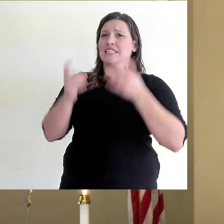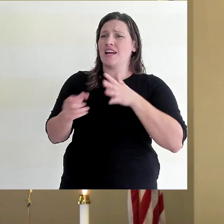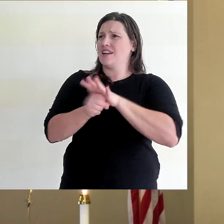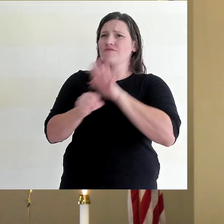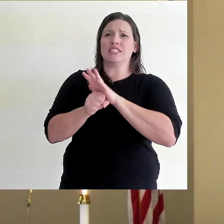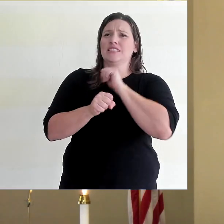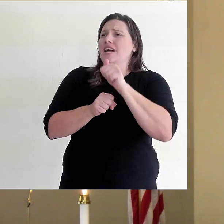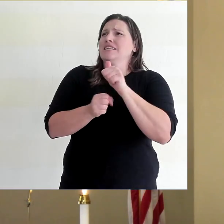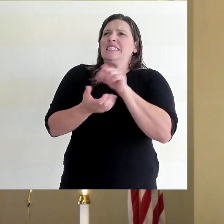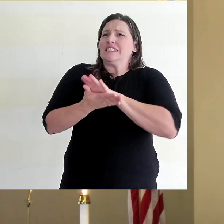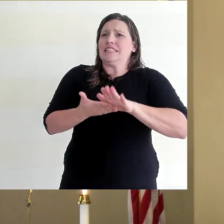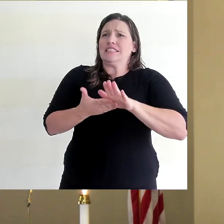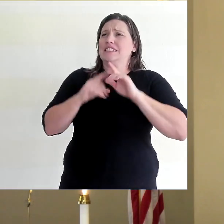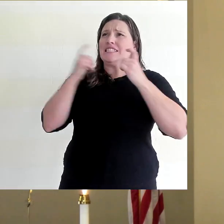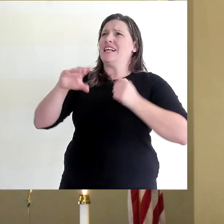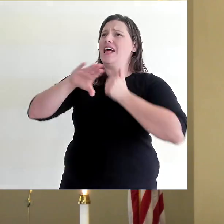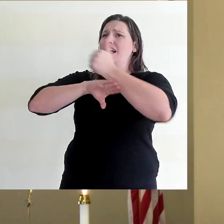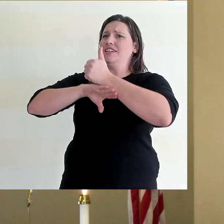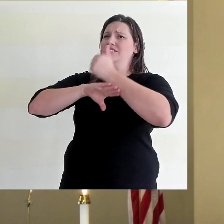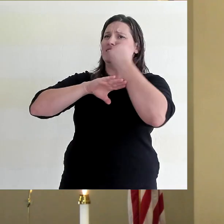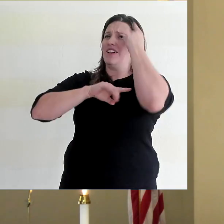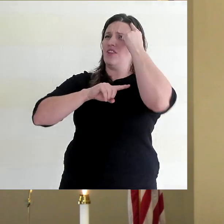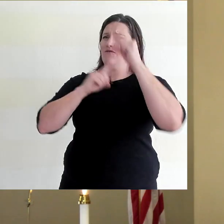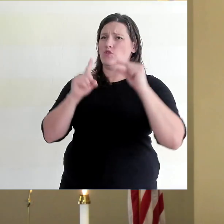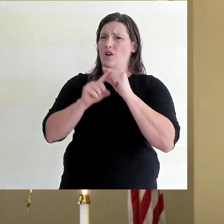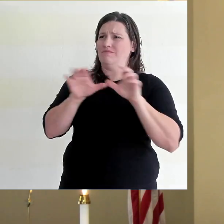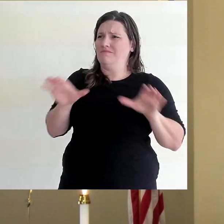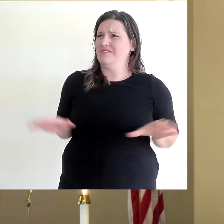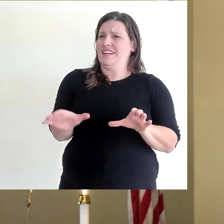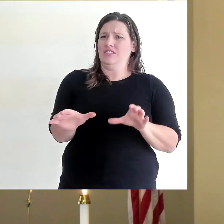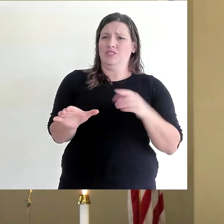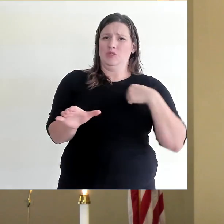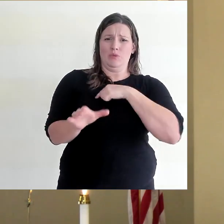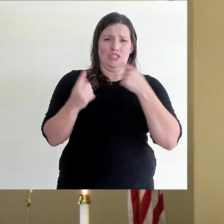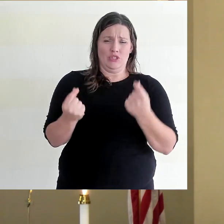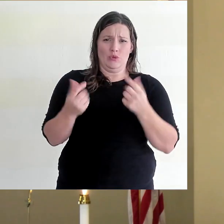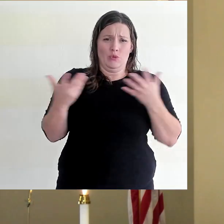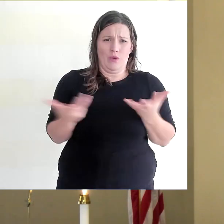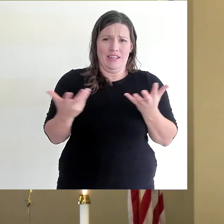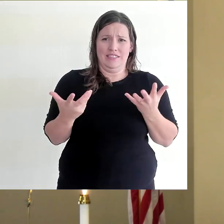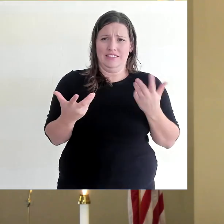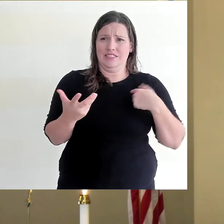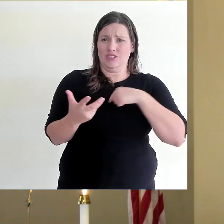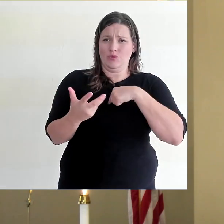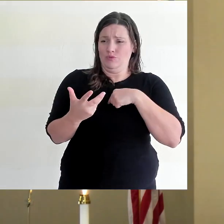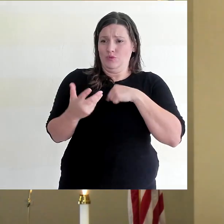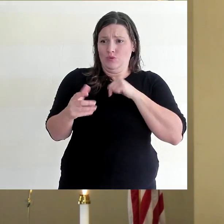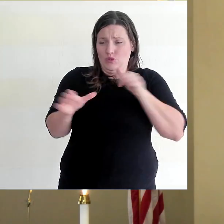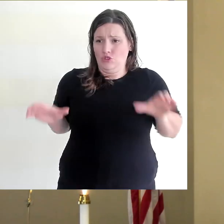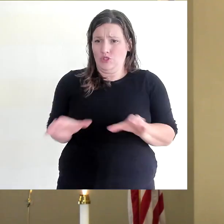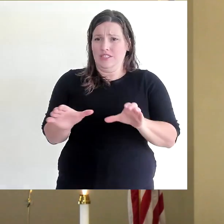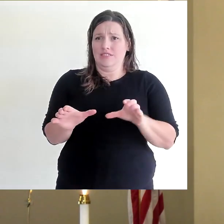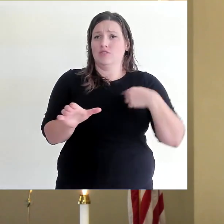unclean. We have sinned against you in thought, word, and deed by what we have done and by what we have left undone.